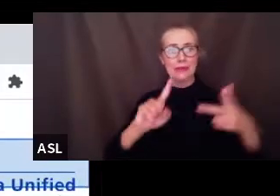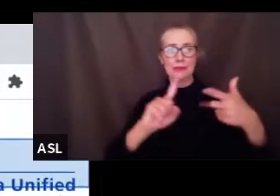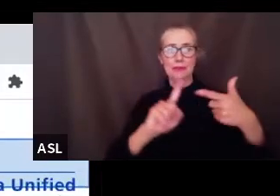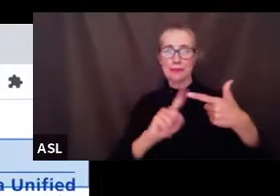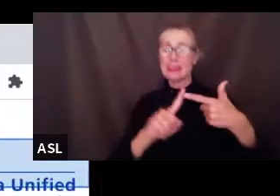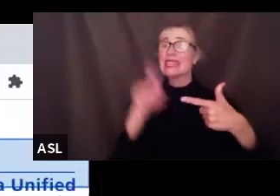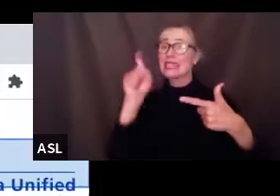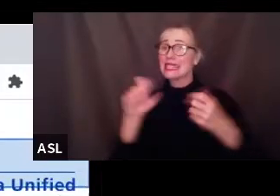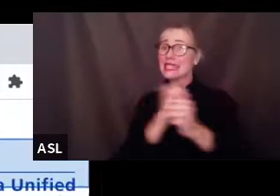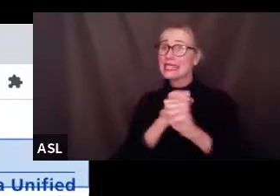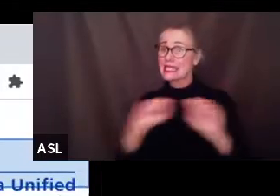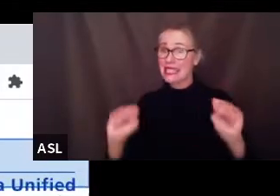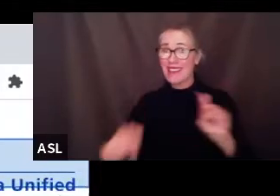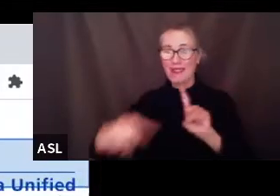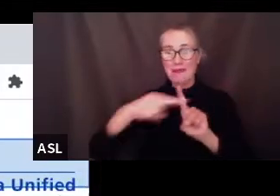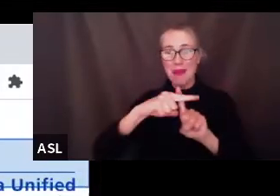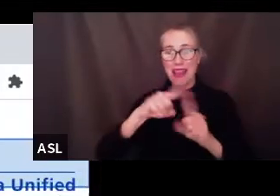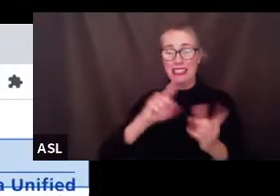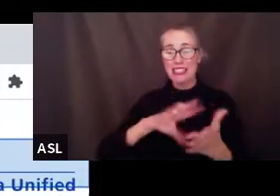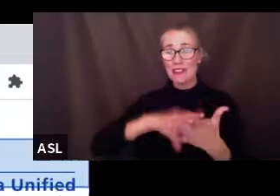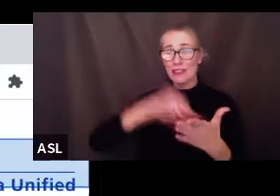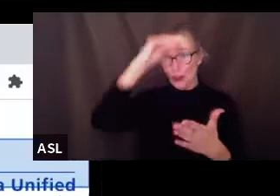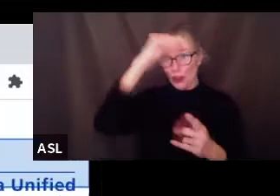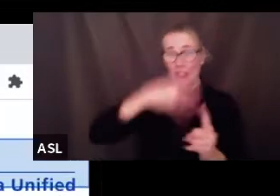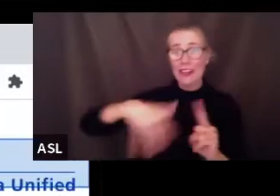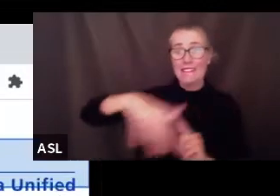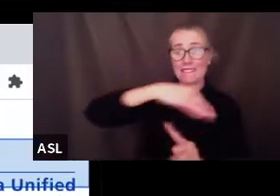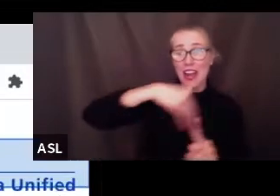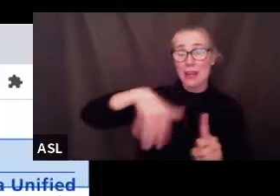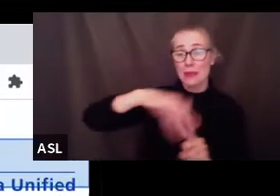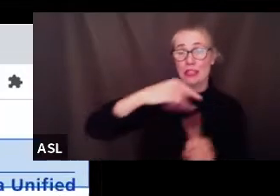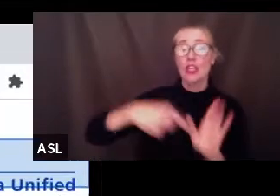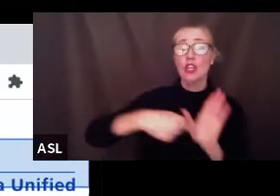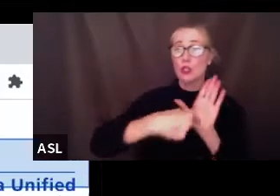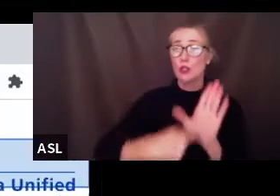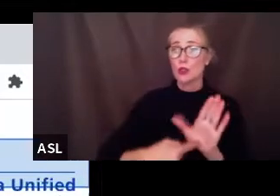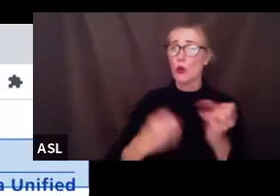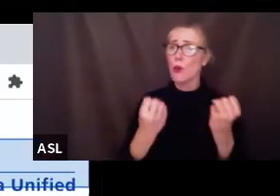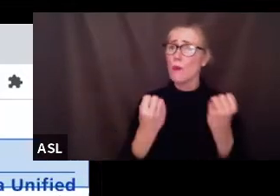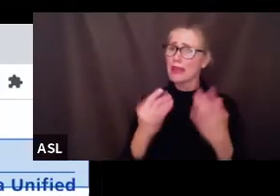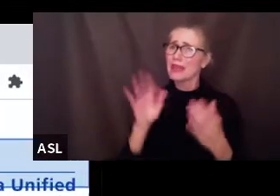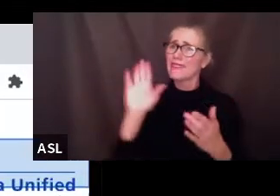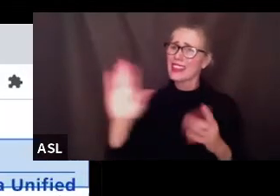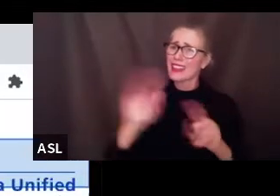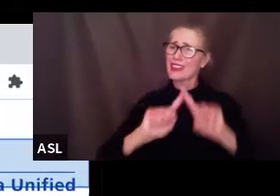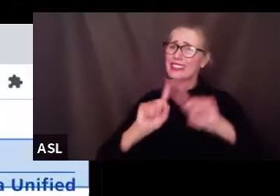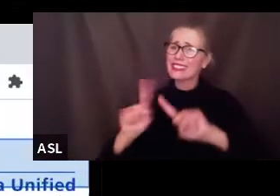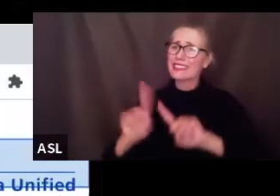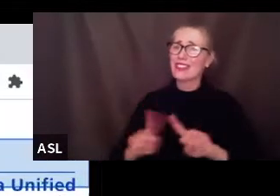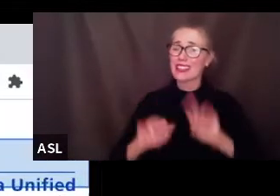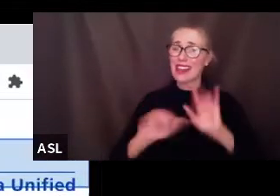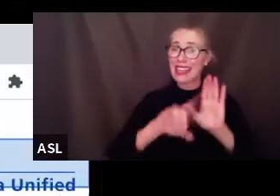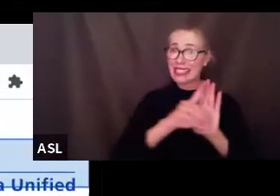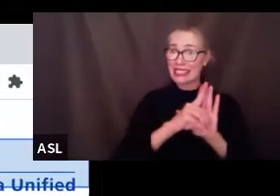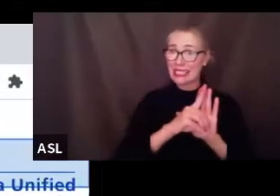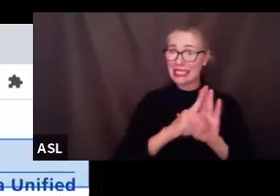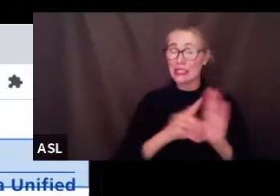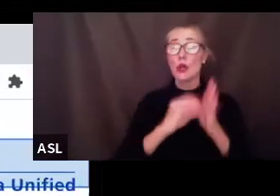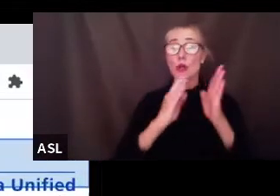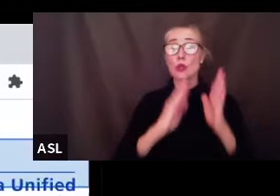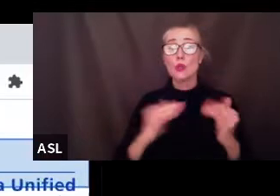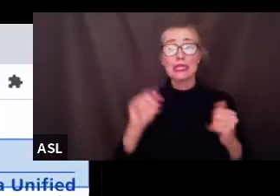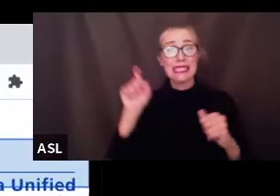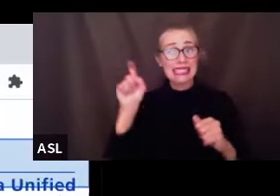and affirming learning environment that is intentionally designed to reflect their multiple identities. We believe that students deserve a